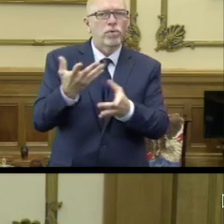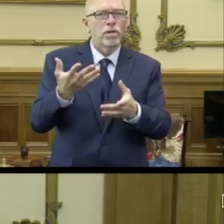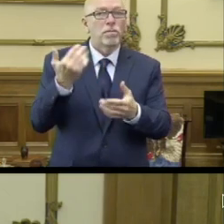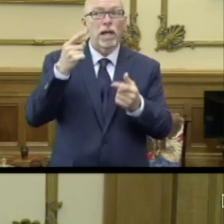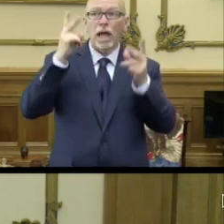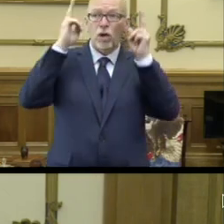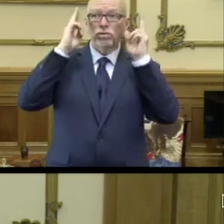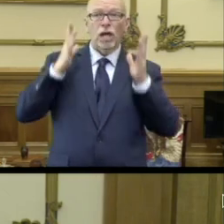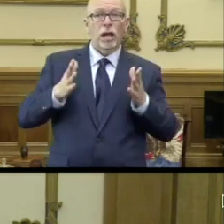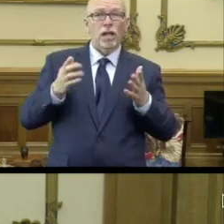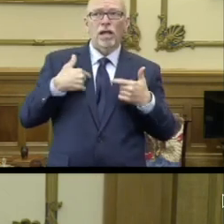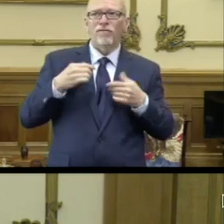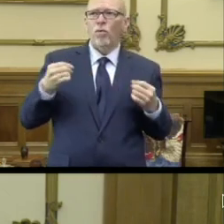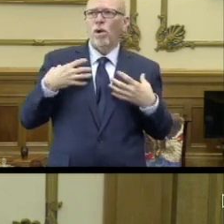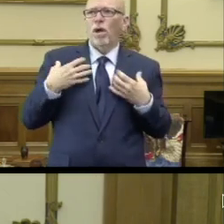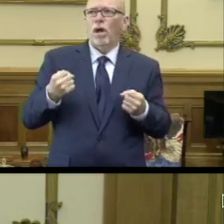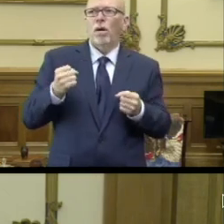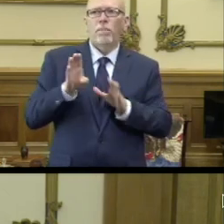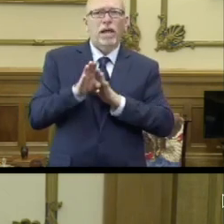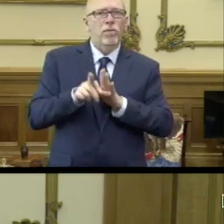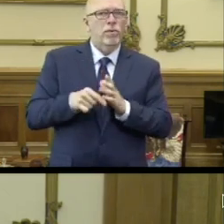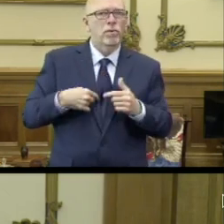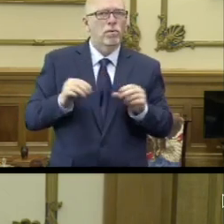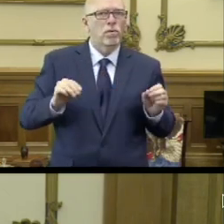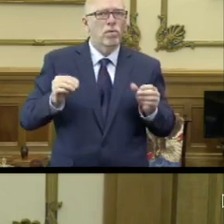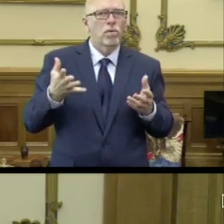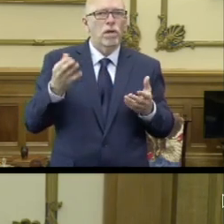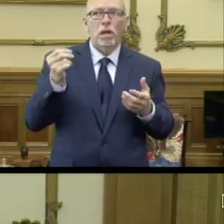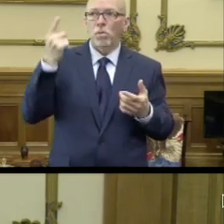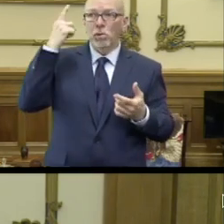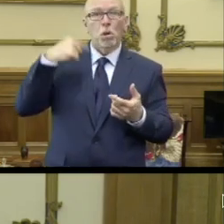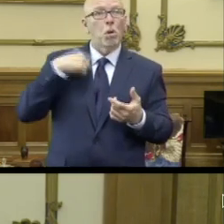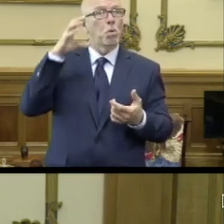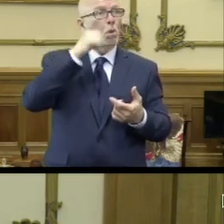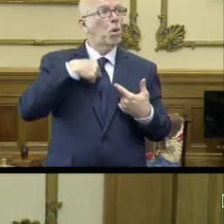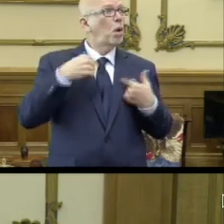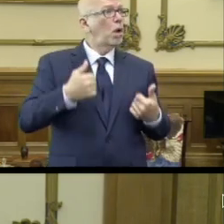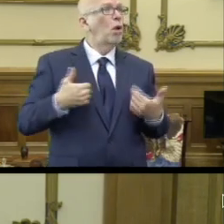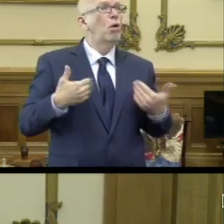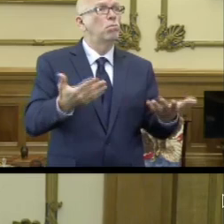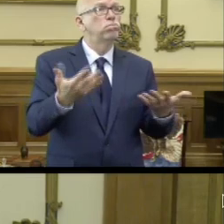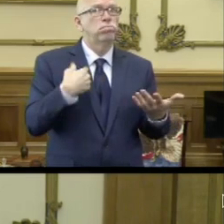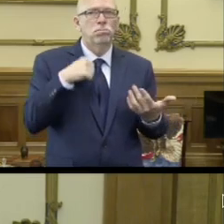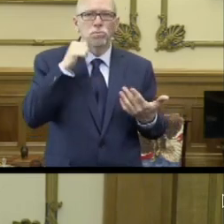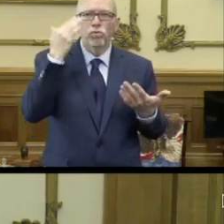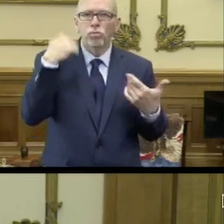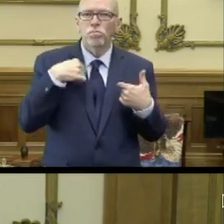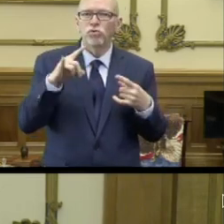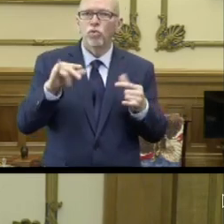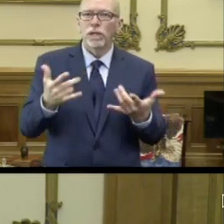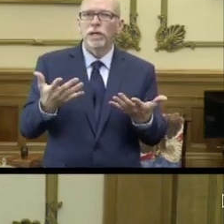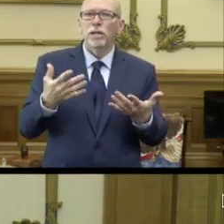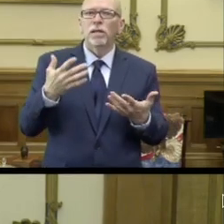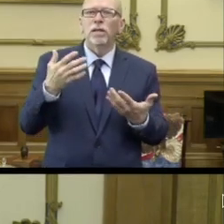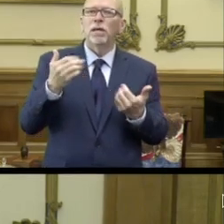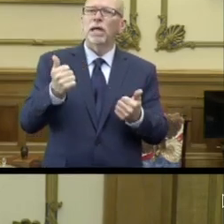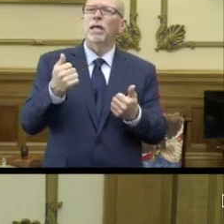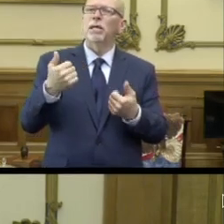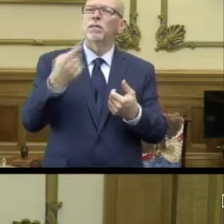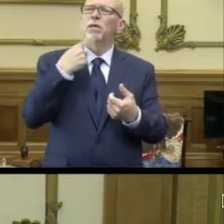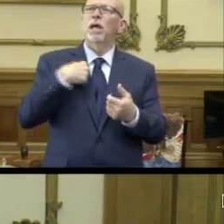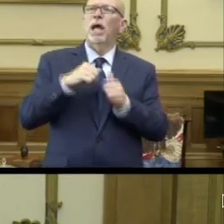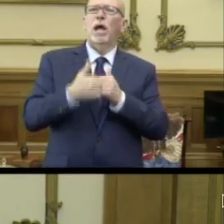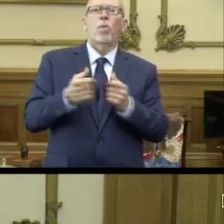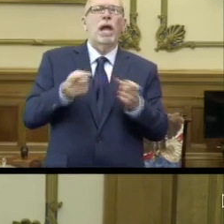hairstylist, I have no healthcare background, and it's a bit unnerving to assume I am taking the proper precautions necessary. Give us direction on how we handle